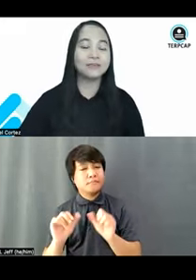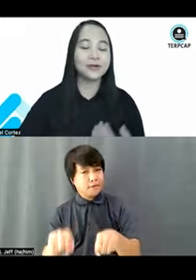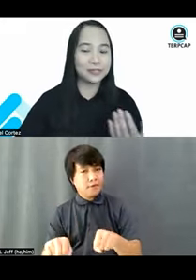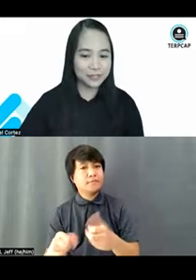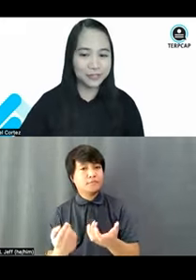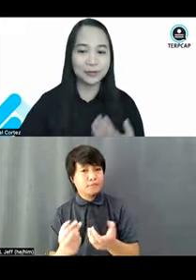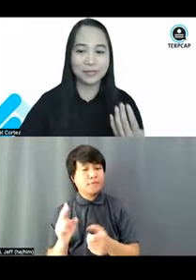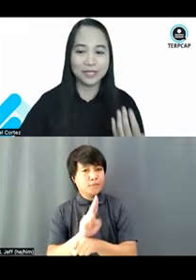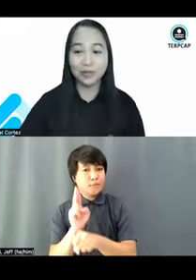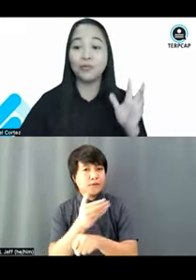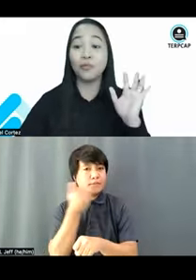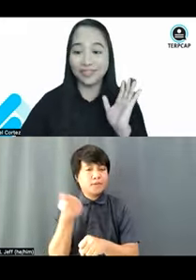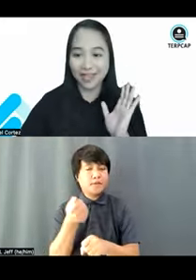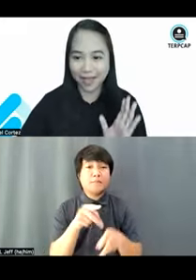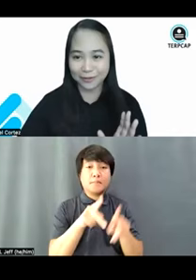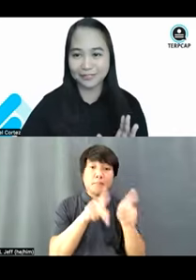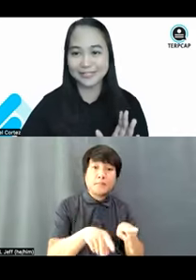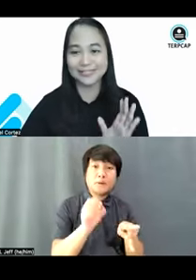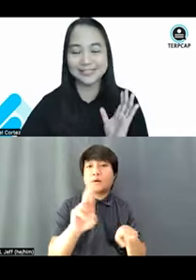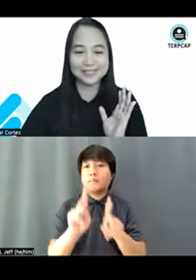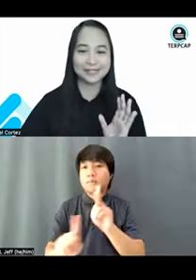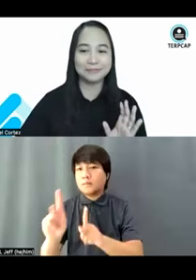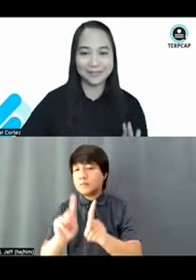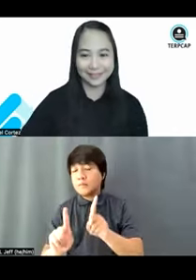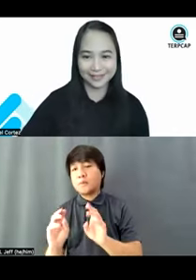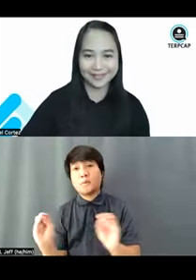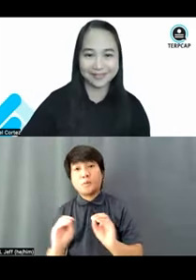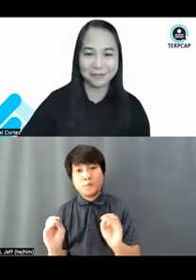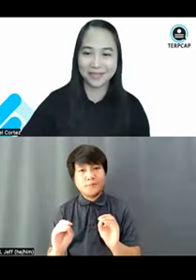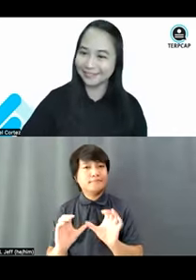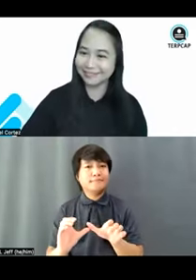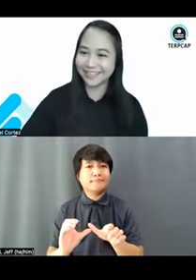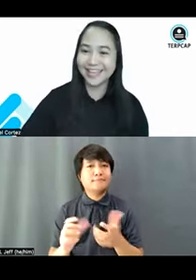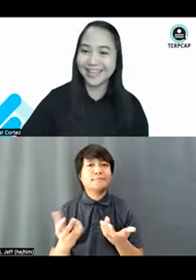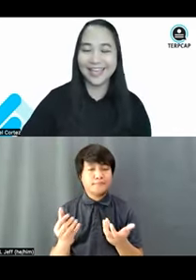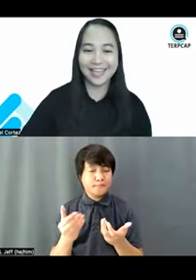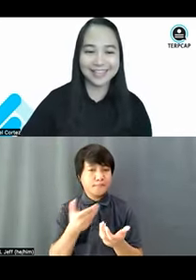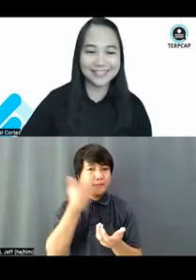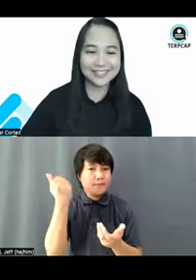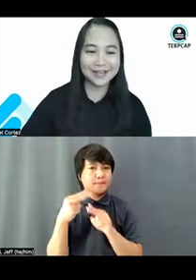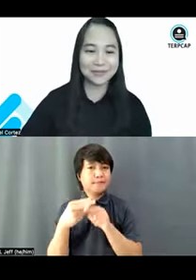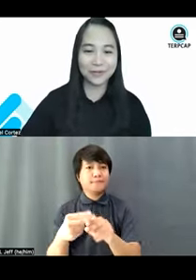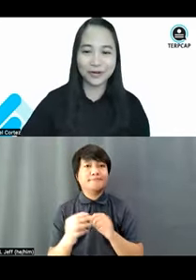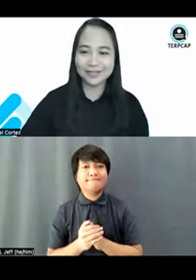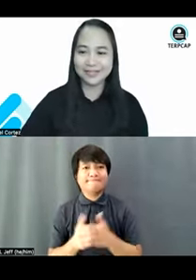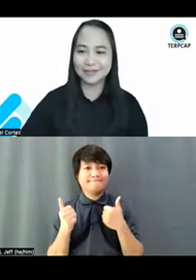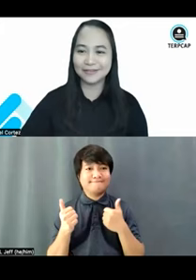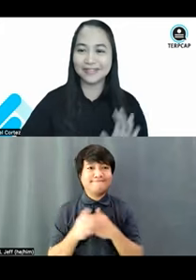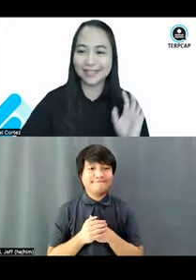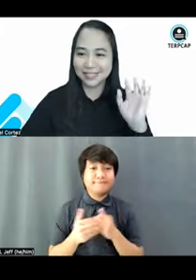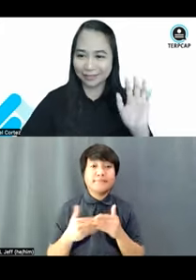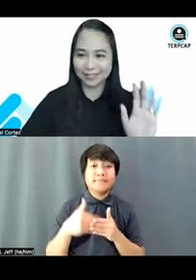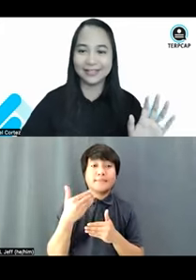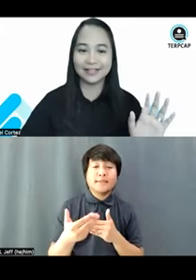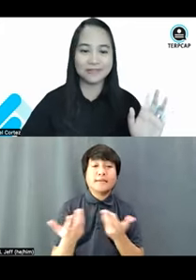So, person or people without disability, okay? And of course, you know,